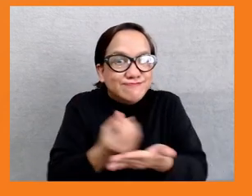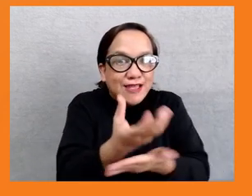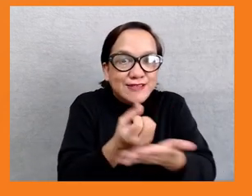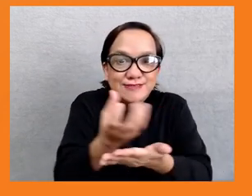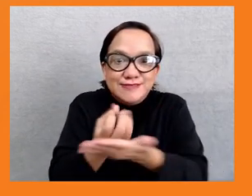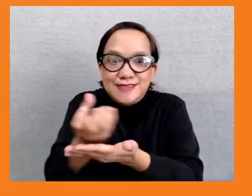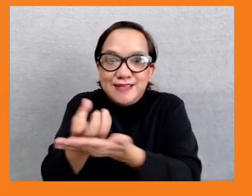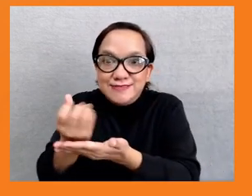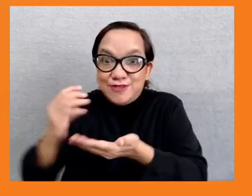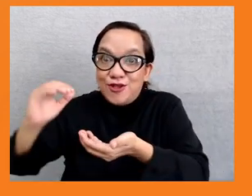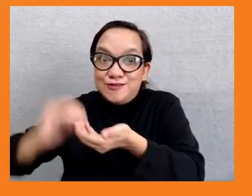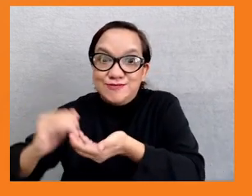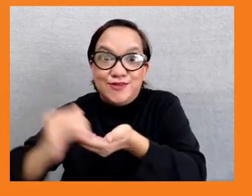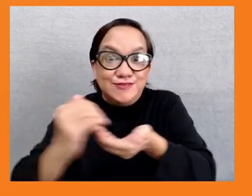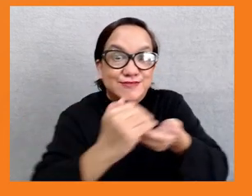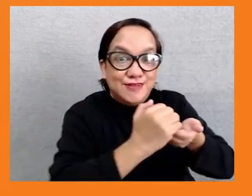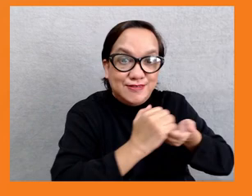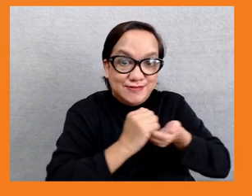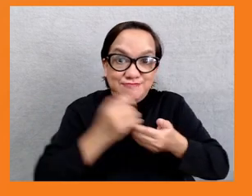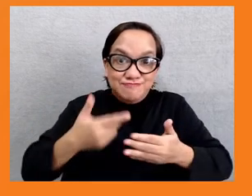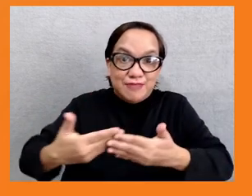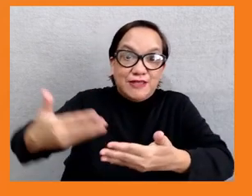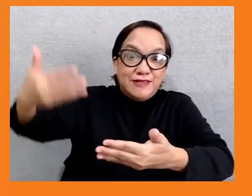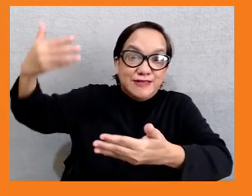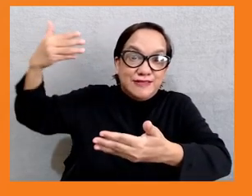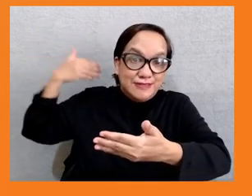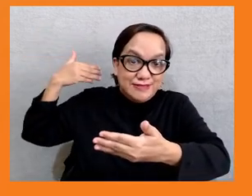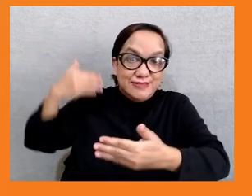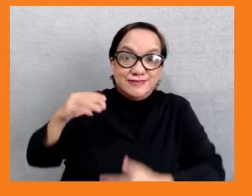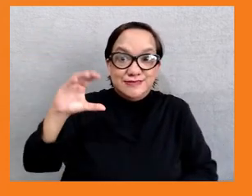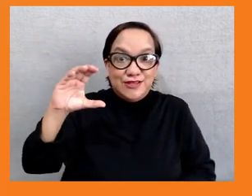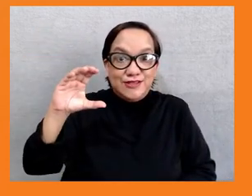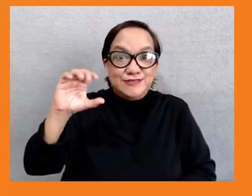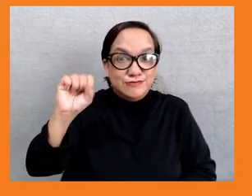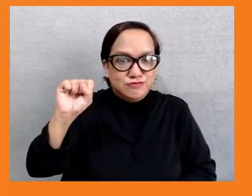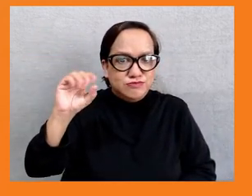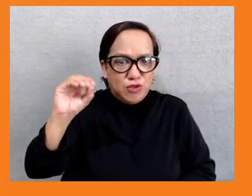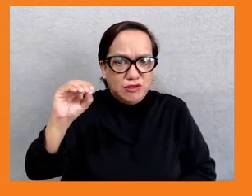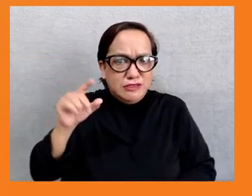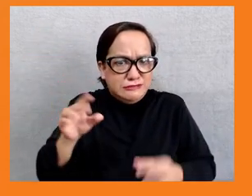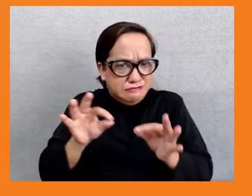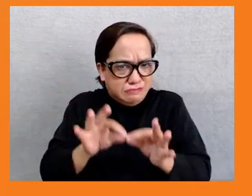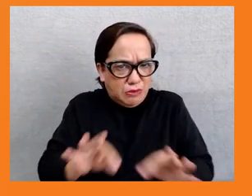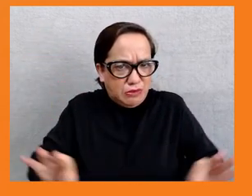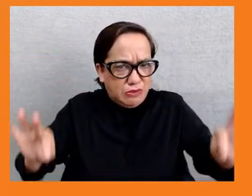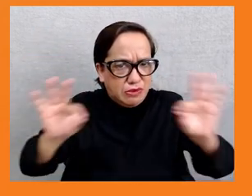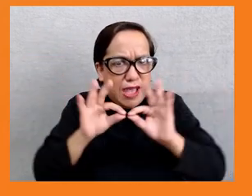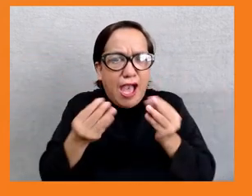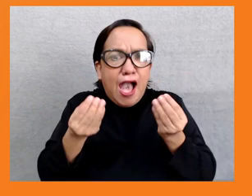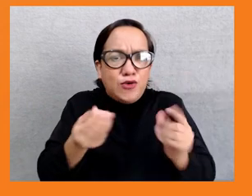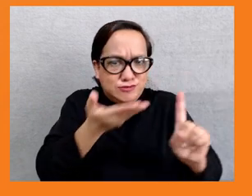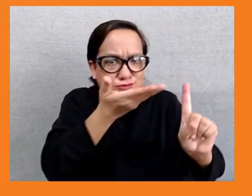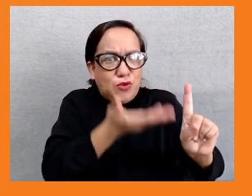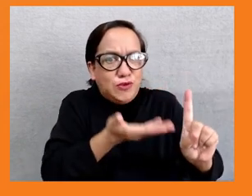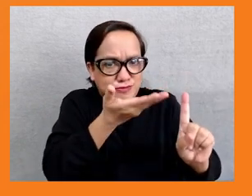civil society played a crucial role in the formulation of the ADP's new energy policy and has been integral to